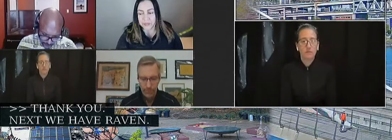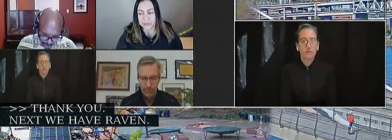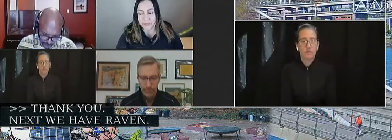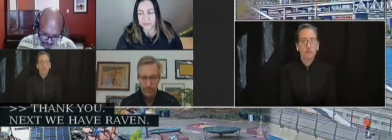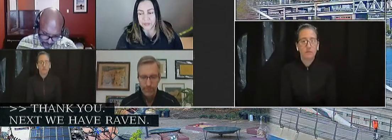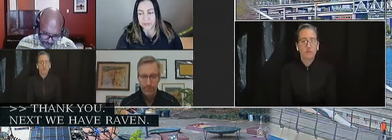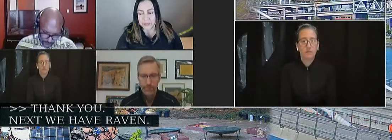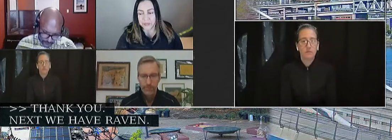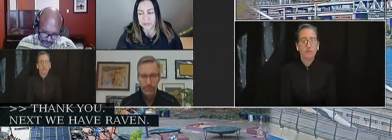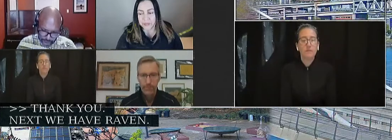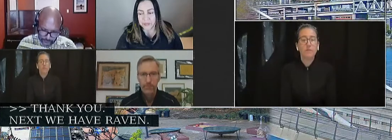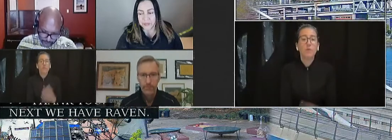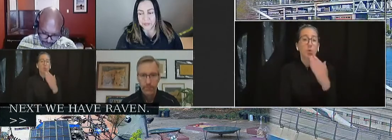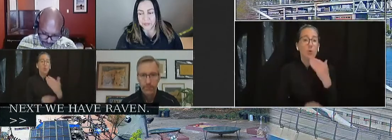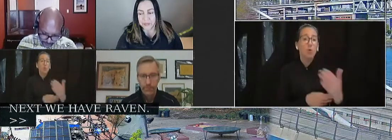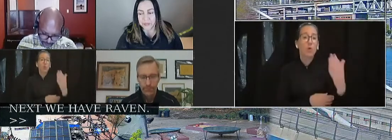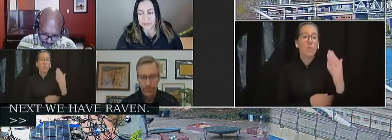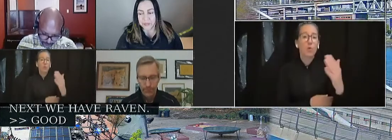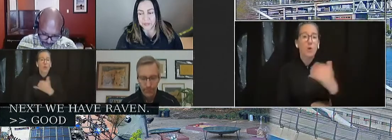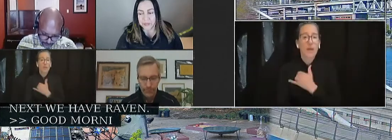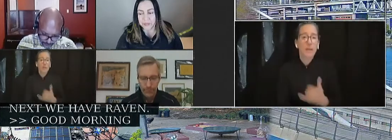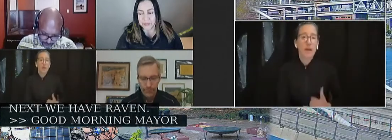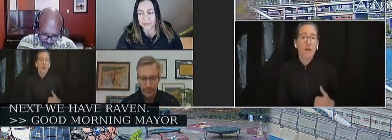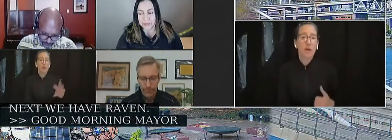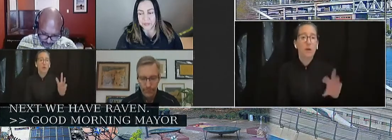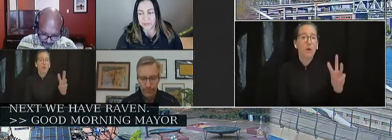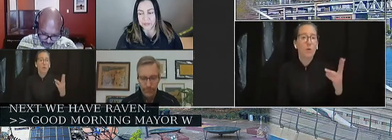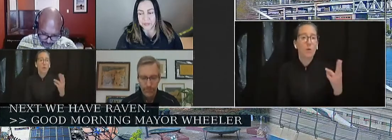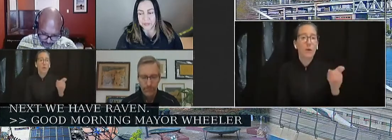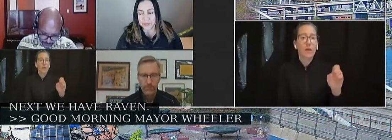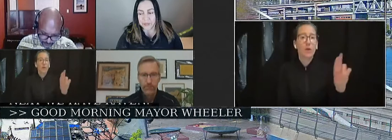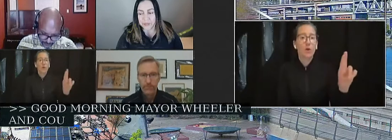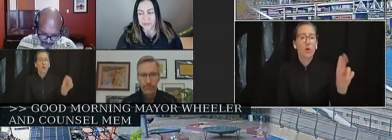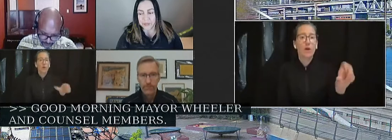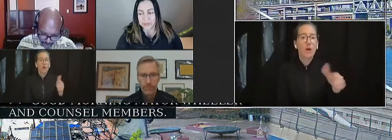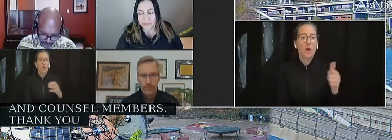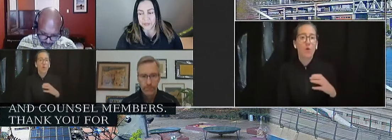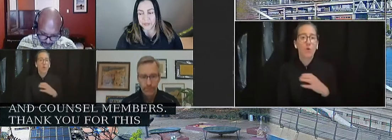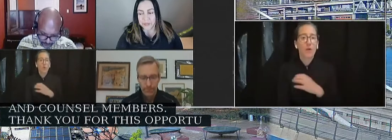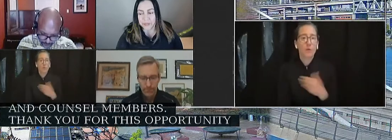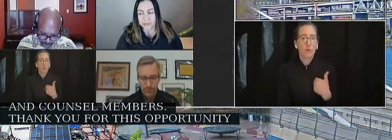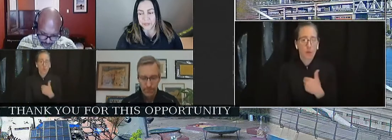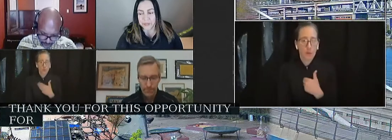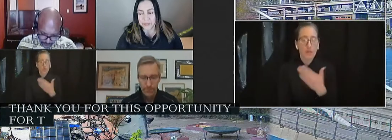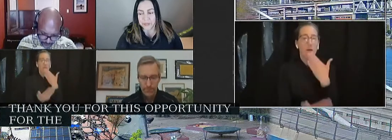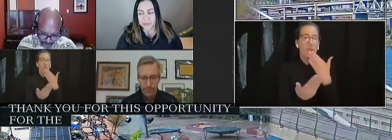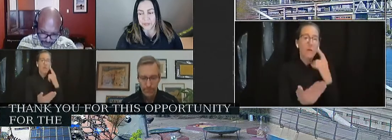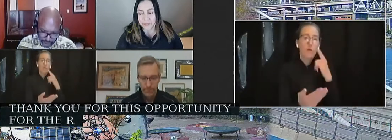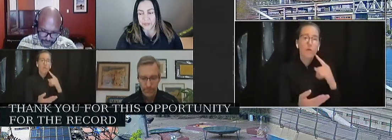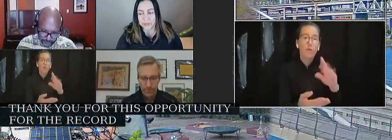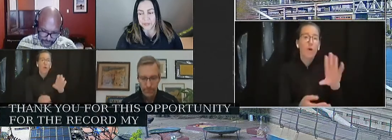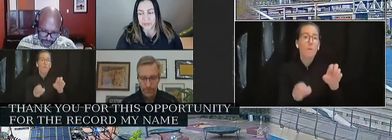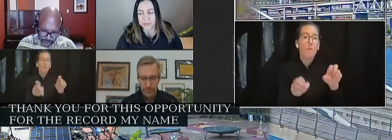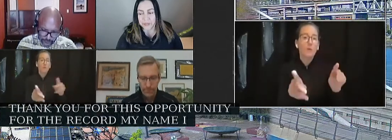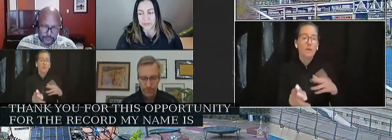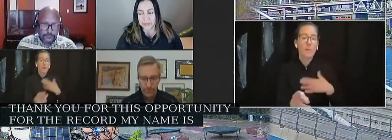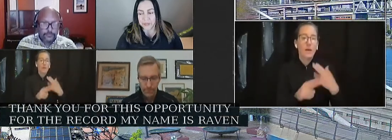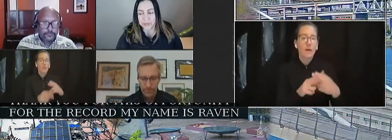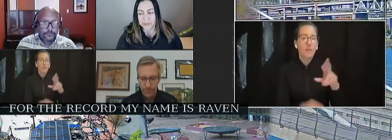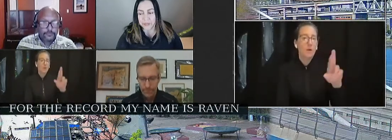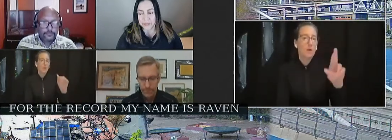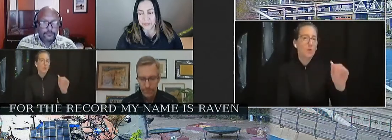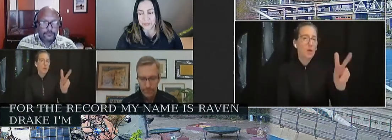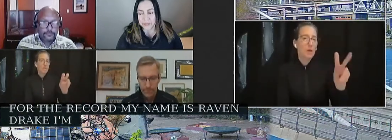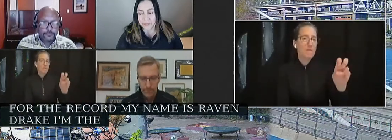Good morning, Mayor Wheeler and Council members. Thank you for this opportunity. For the record, my name is Raven Drake. I'm the Ambassador Program